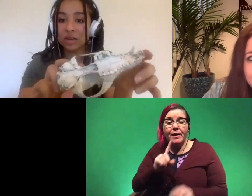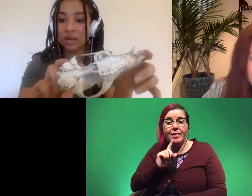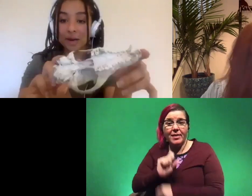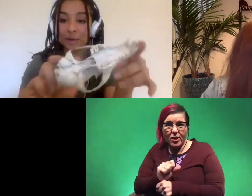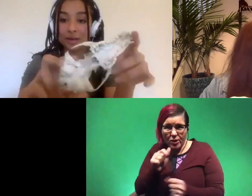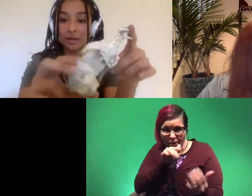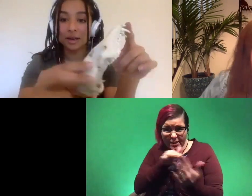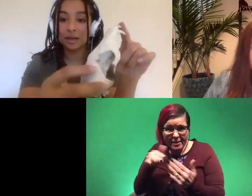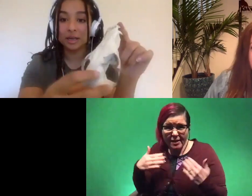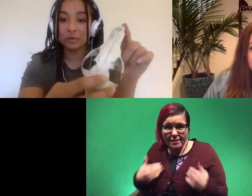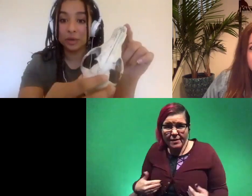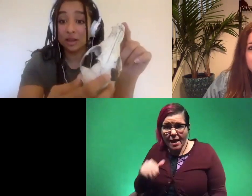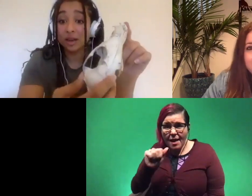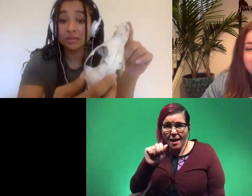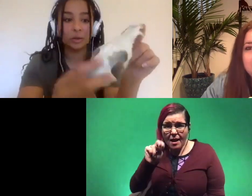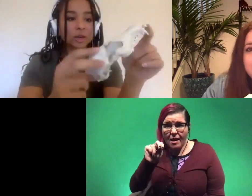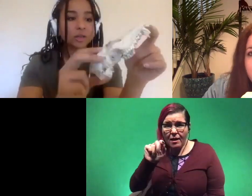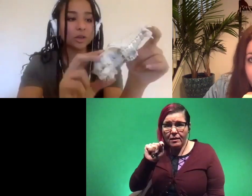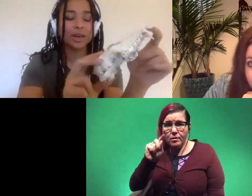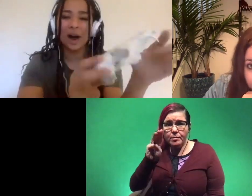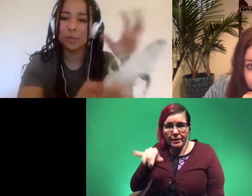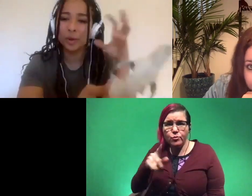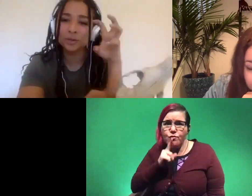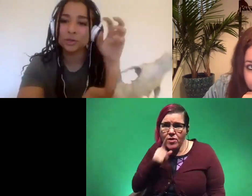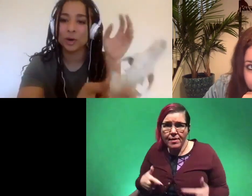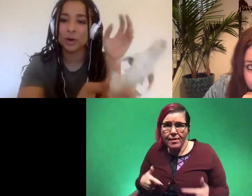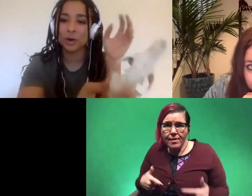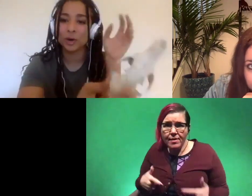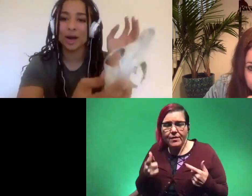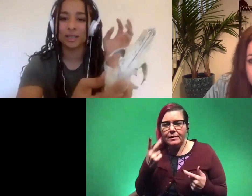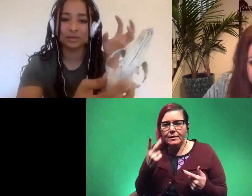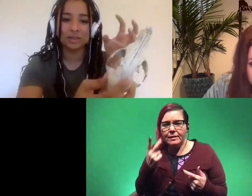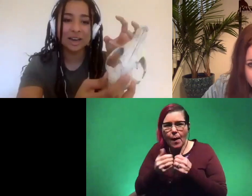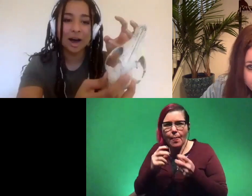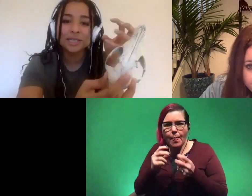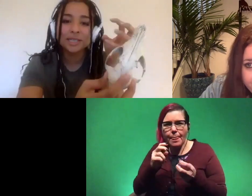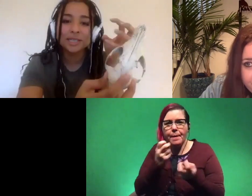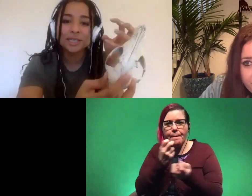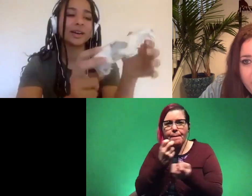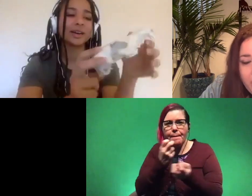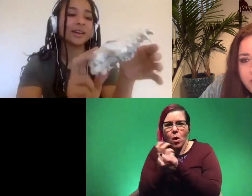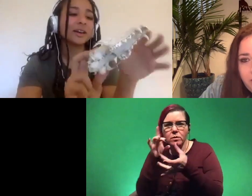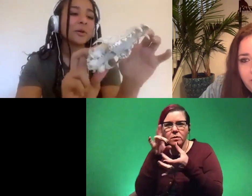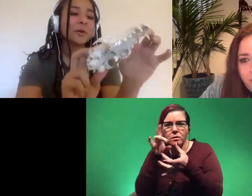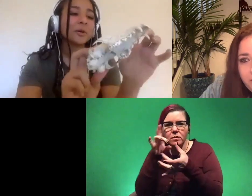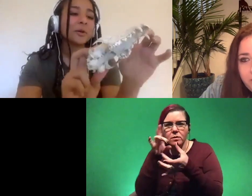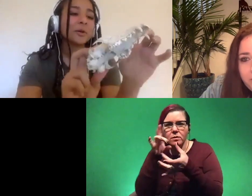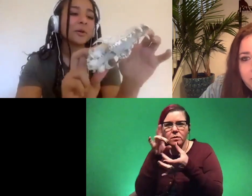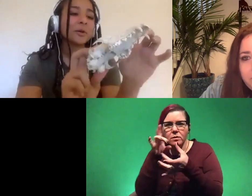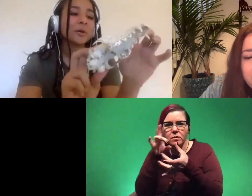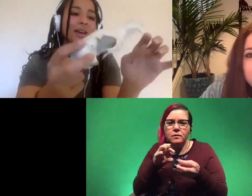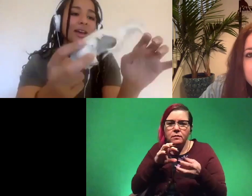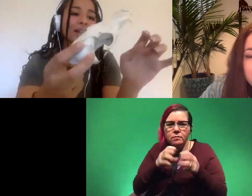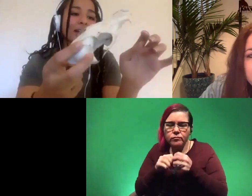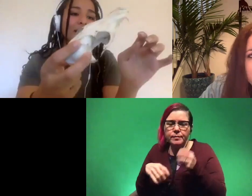study anatomy uh in real life and you start to look at how the bones interact and come together and basically